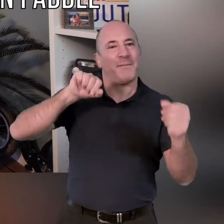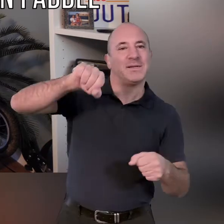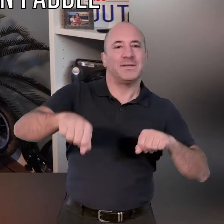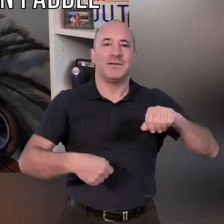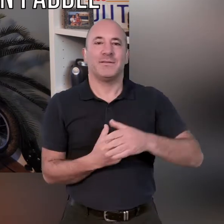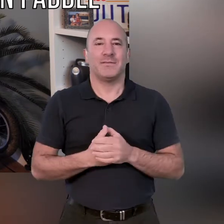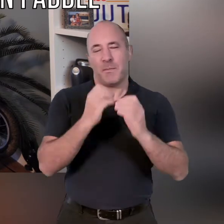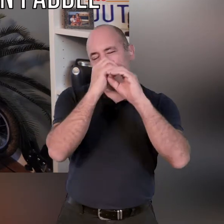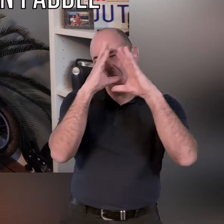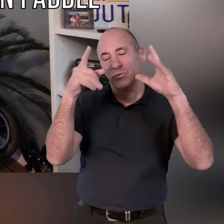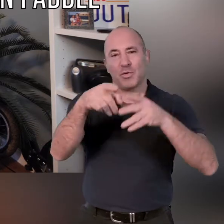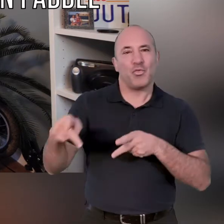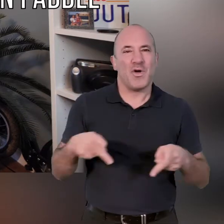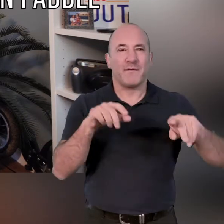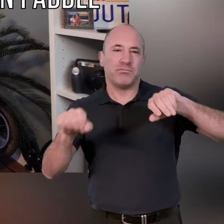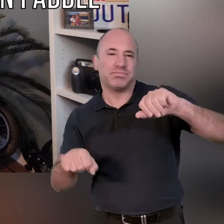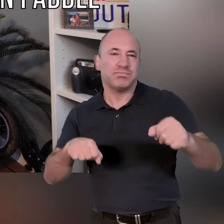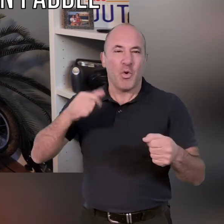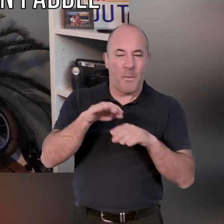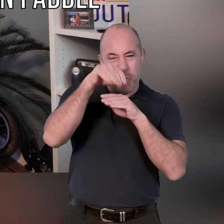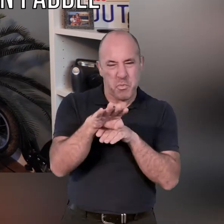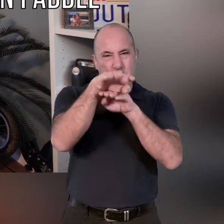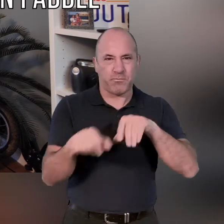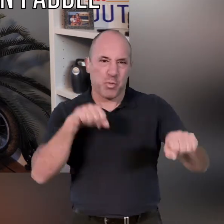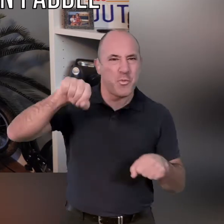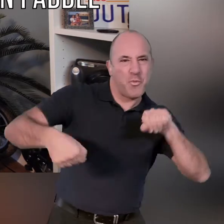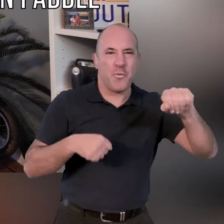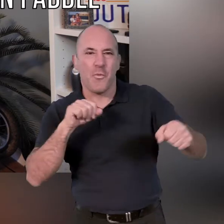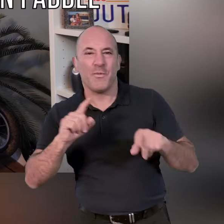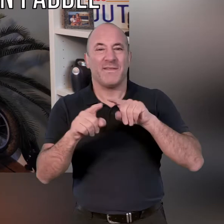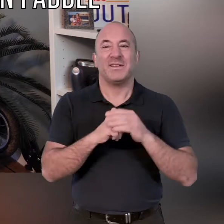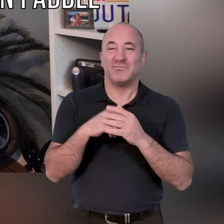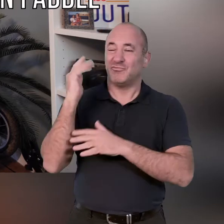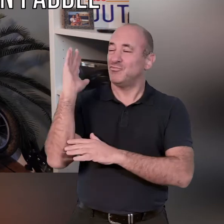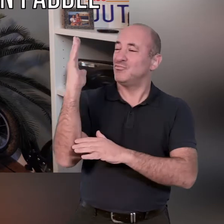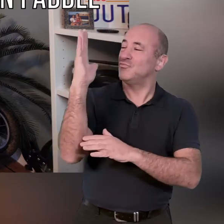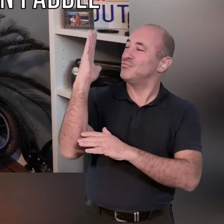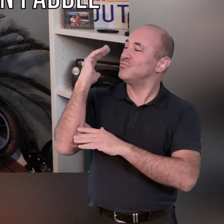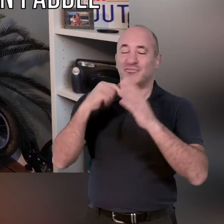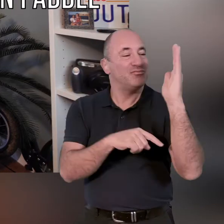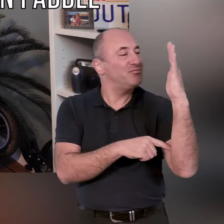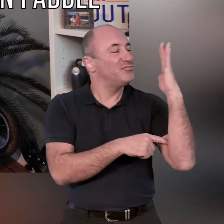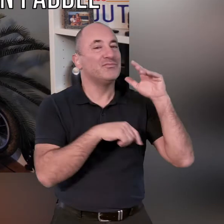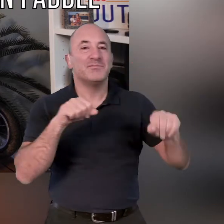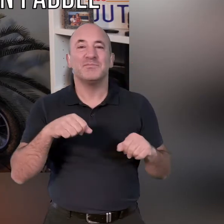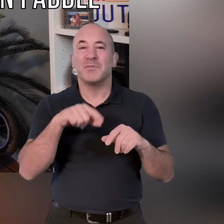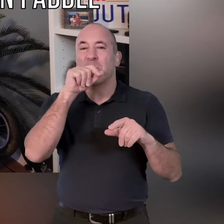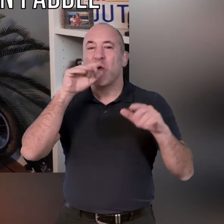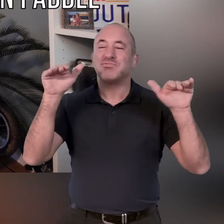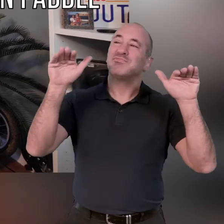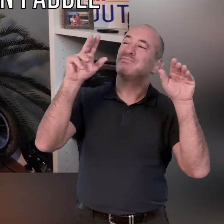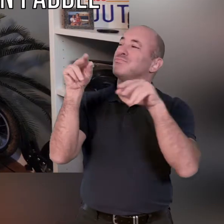paddling down imagine you're going down a river maybe some white water rapids or something and you've got some nice